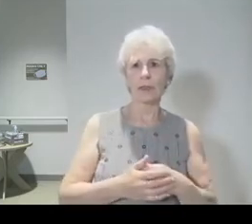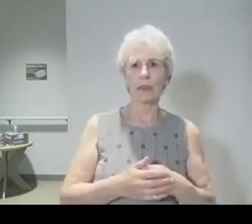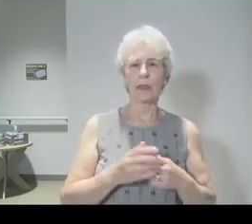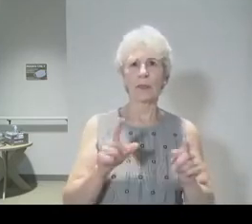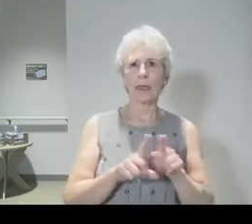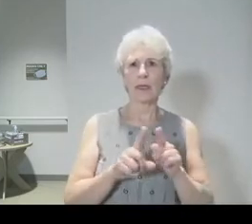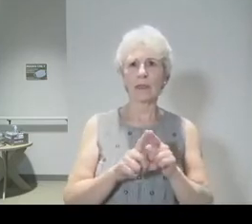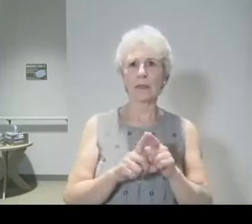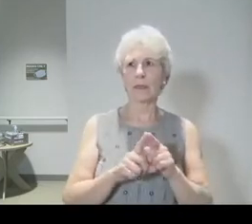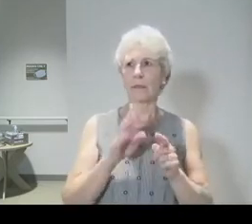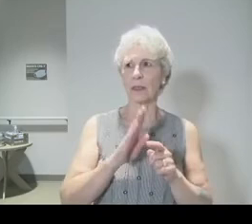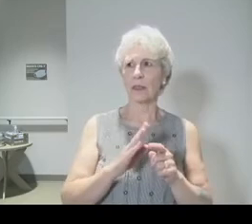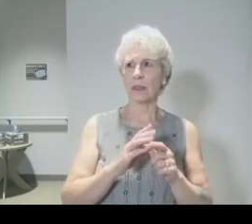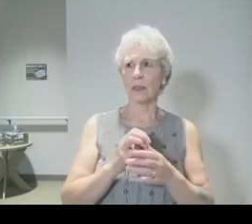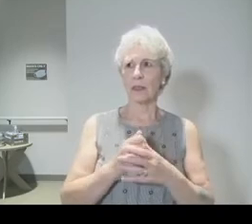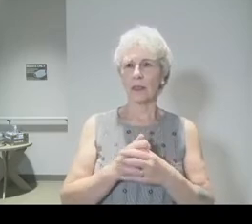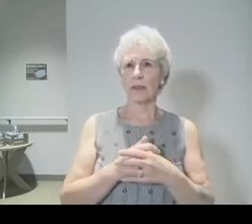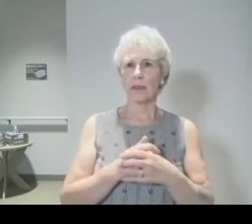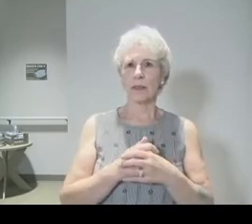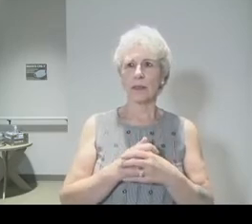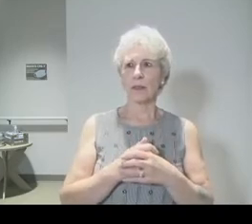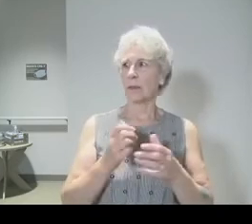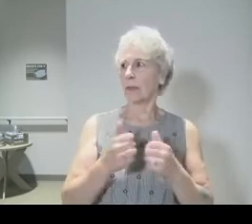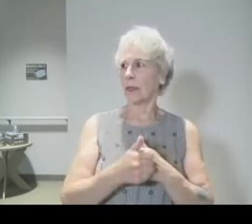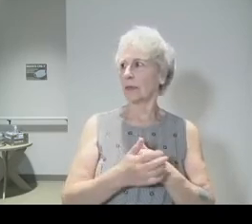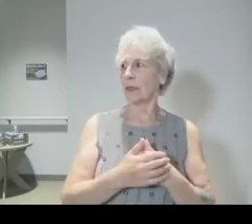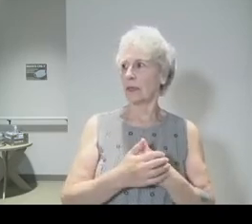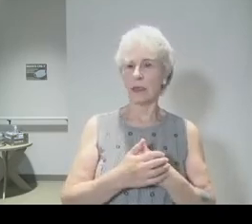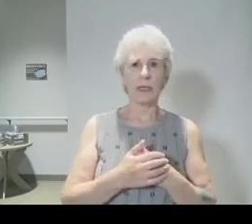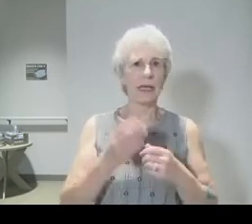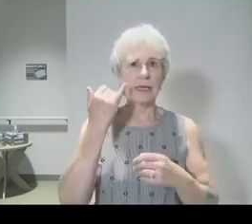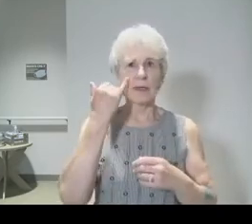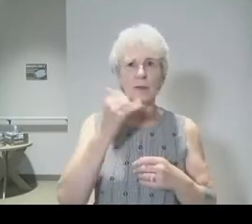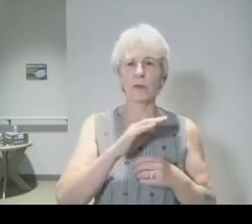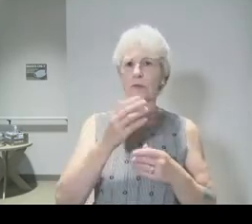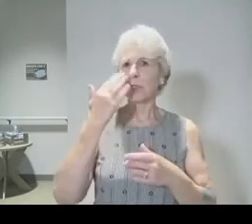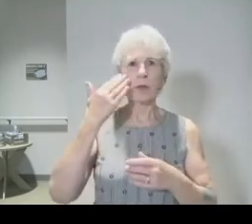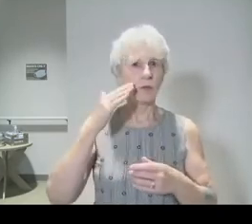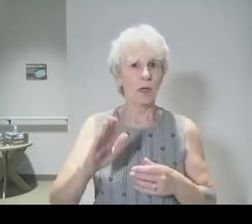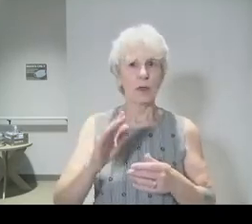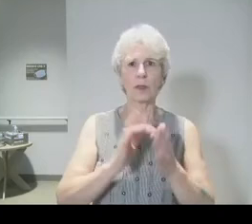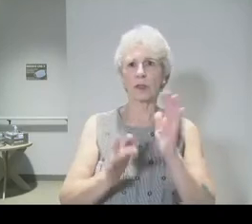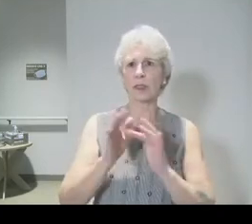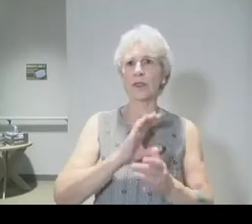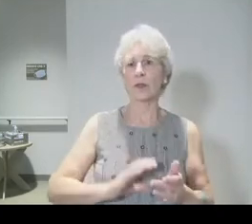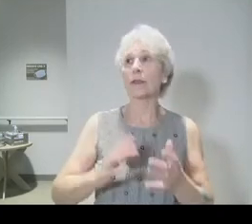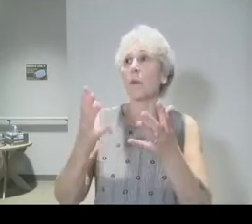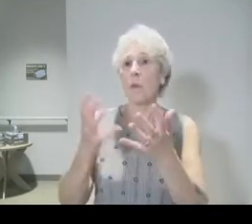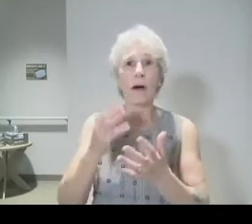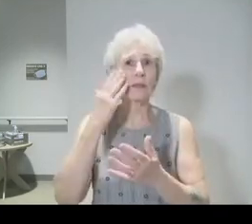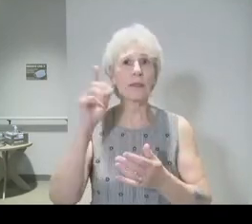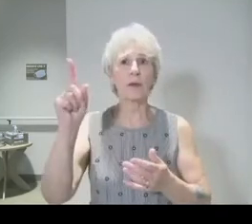it's being passed I want you to take some time and if you don't know Jesus Christ and you want to know him just cry out to him